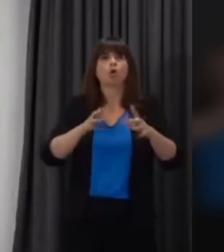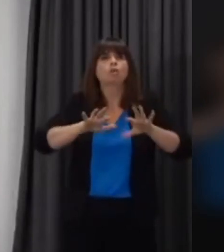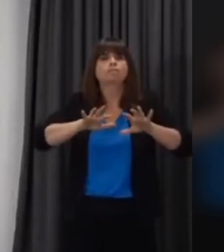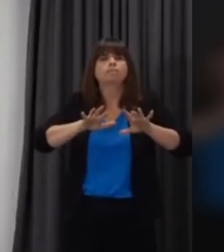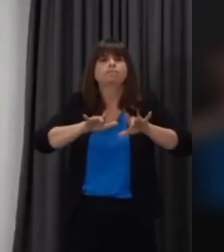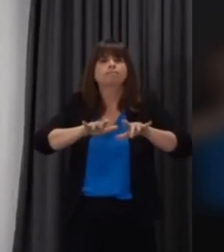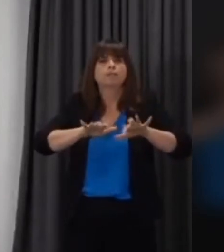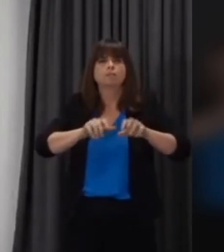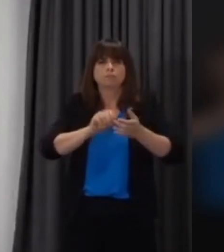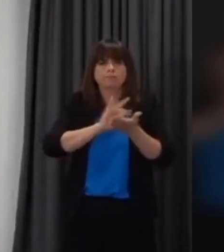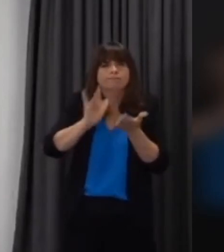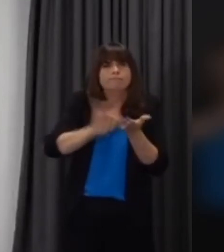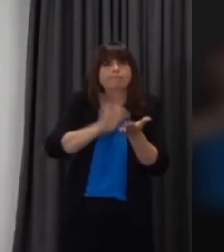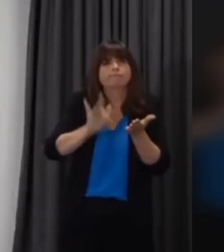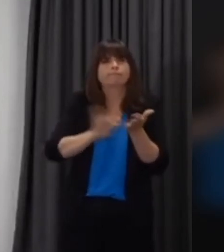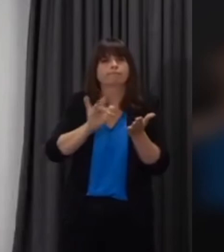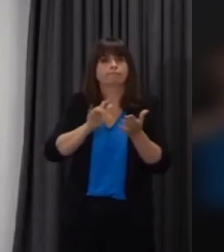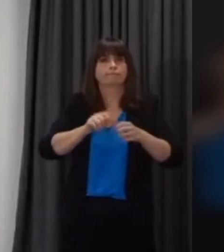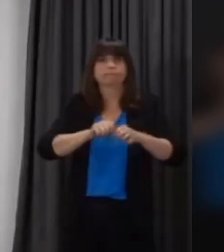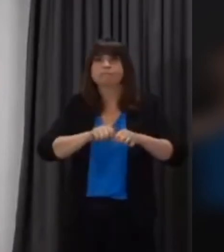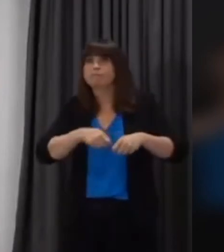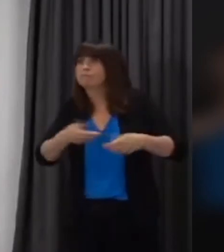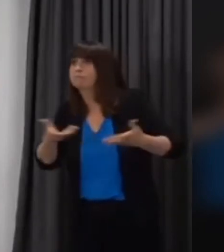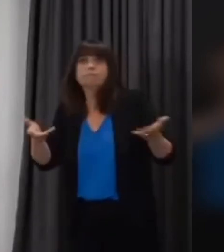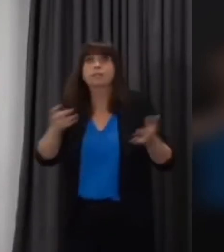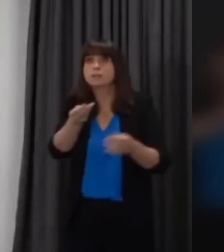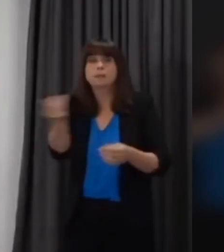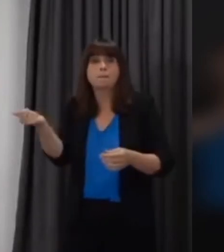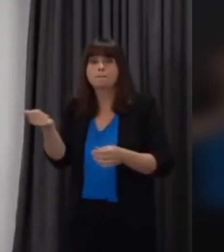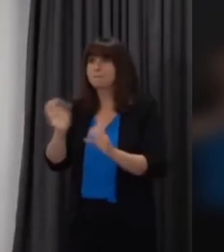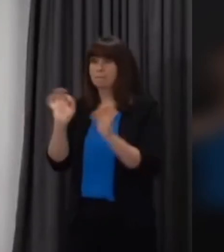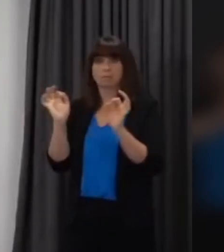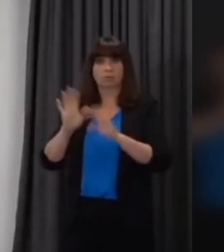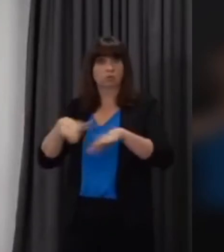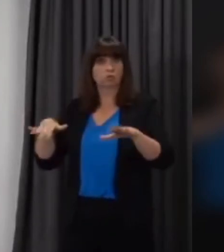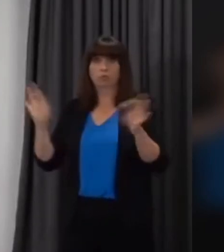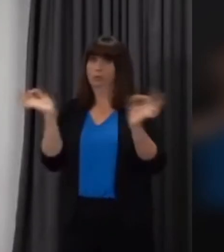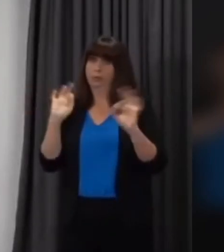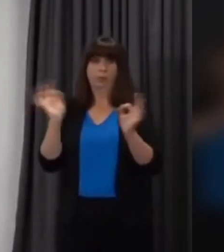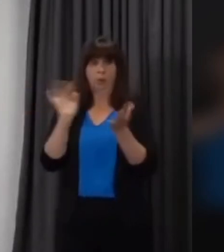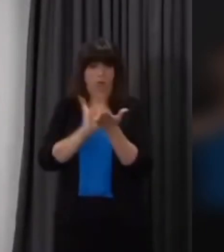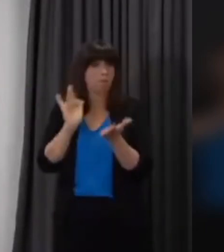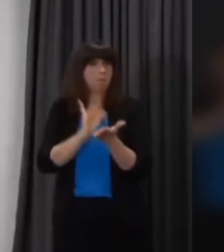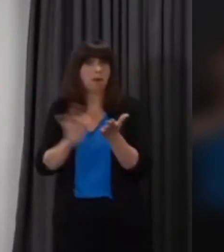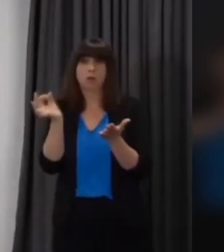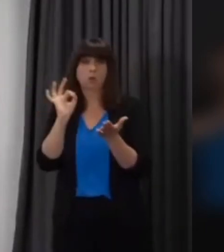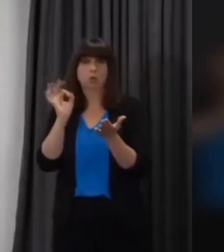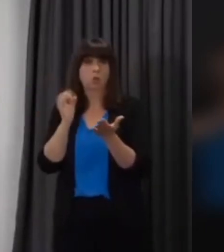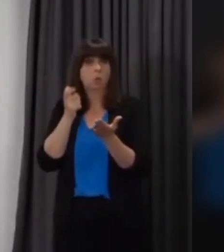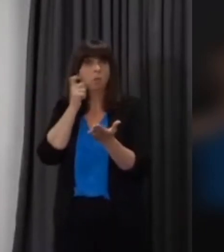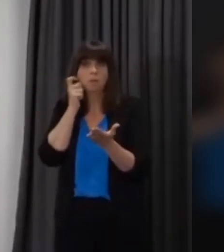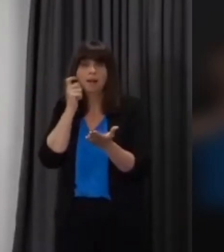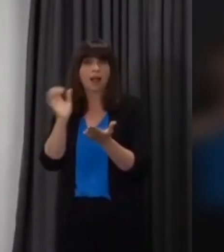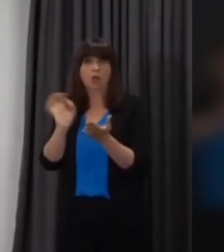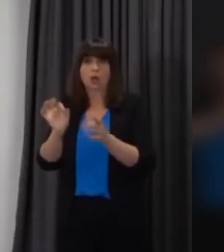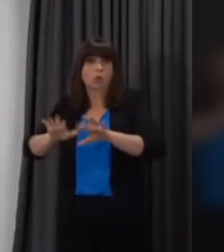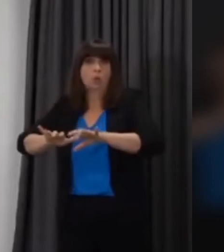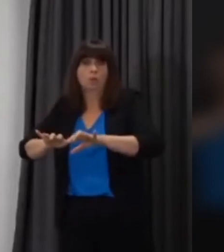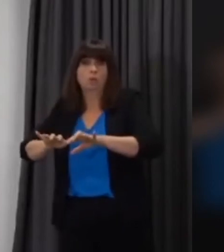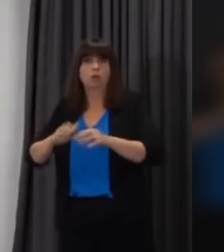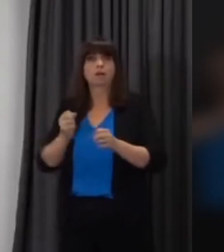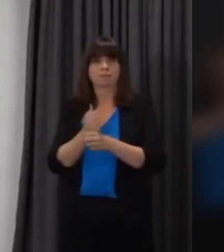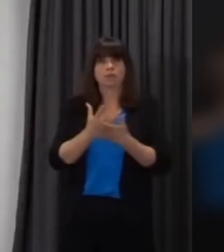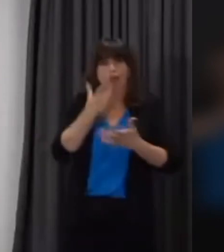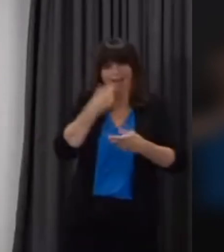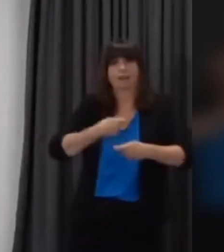exclusion ensuring that children at home who currently do not have a device to engage in digital learning have a device and